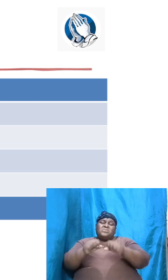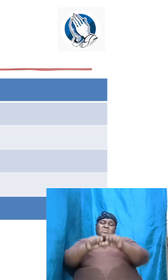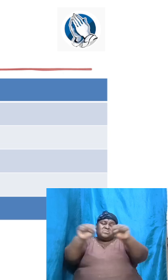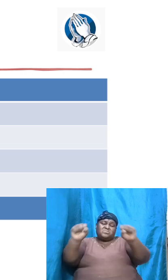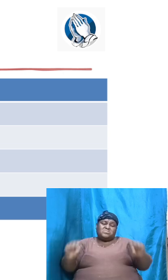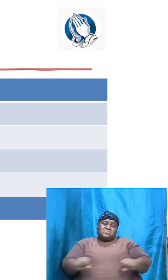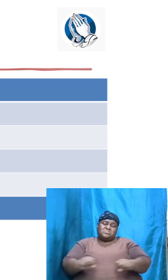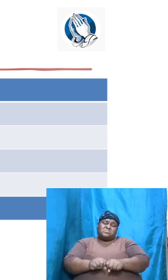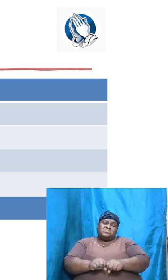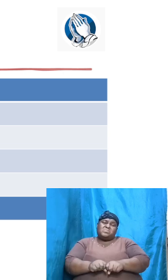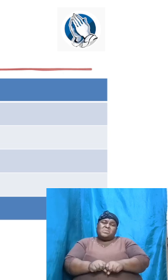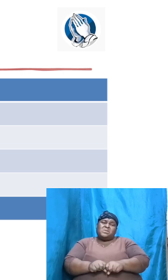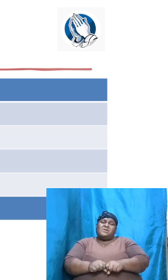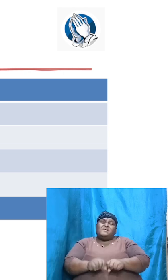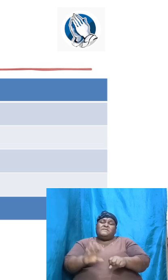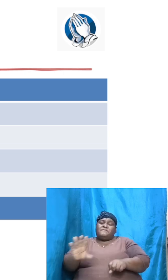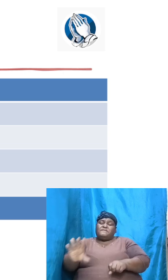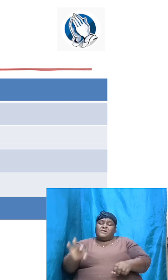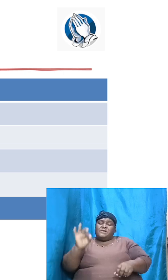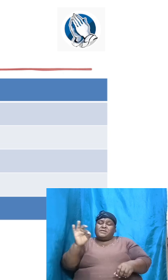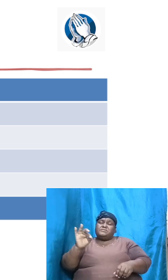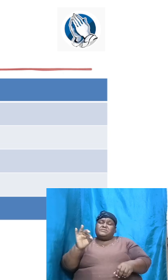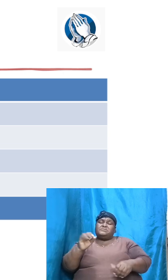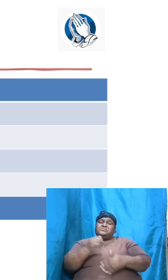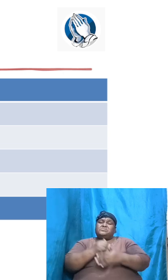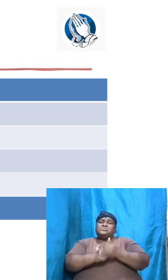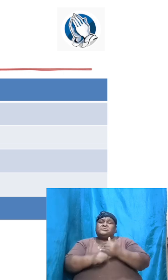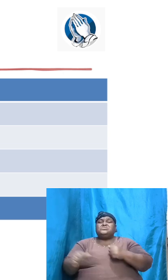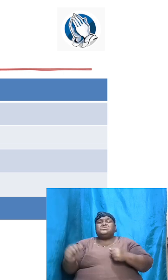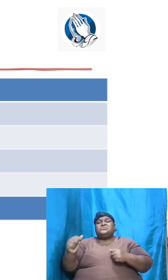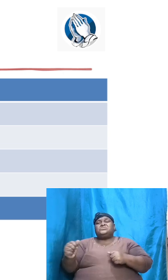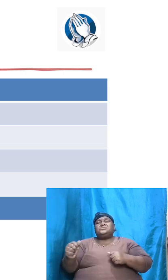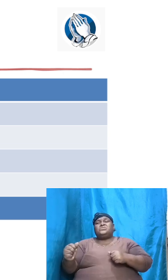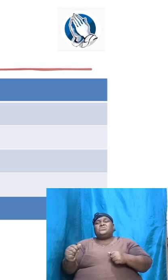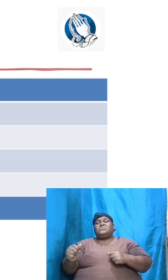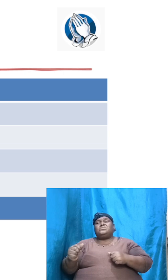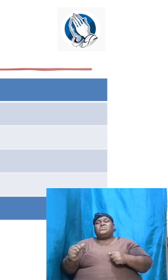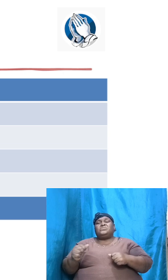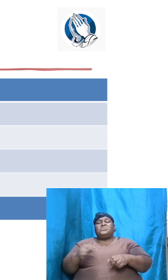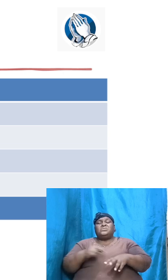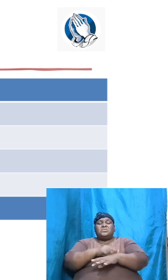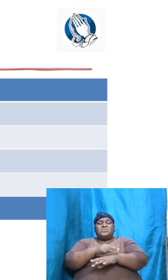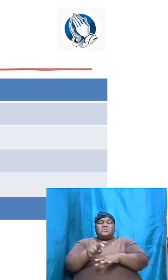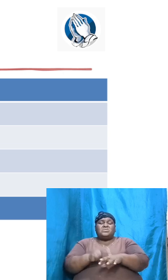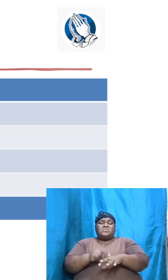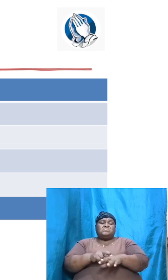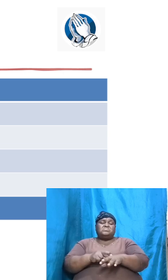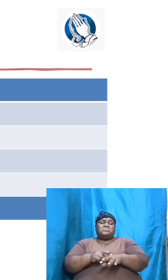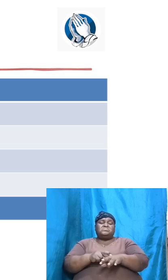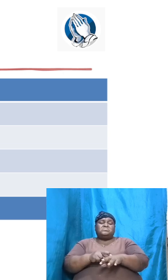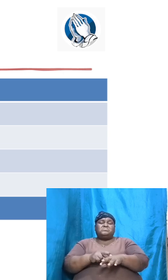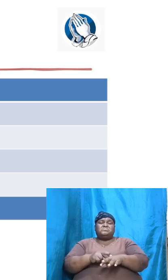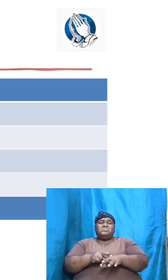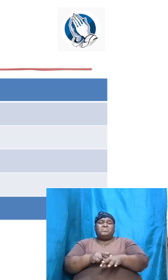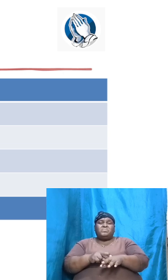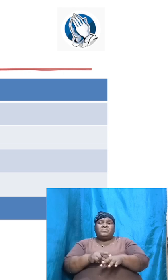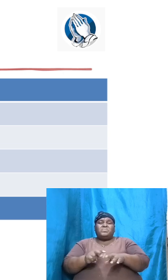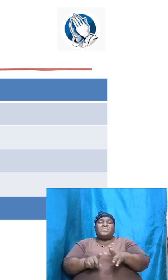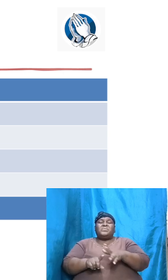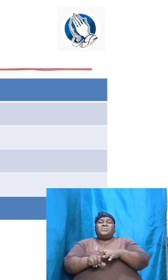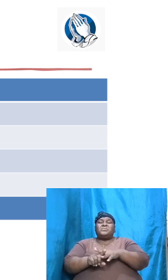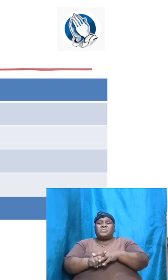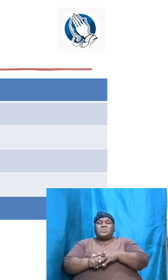And you find that there are some with different physical tendencies and appearances.